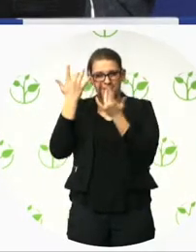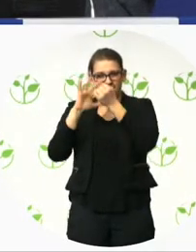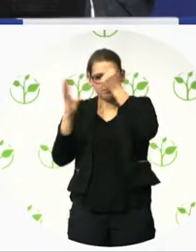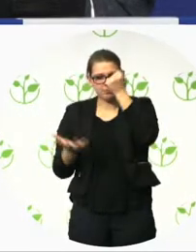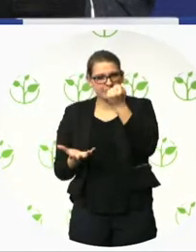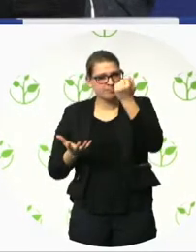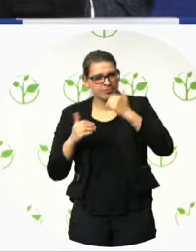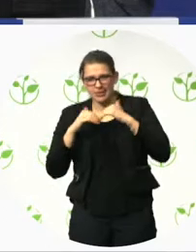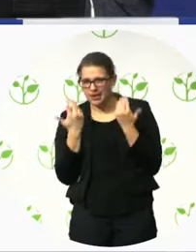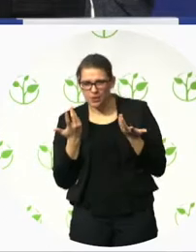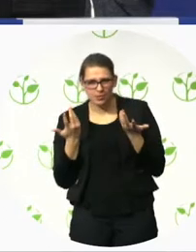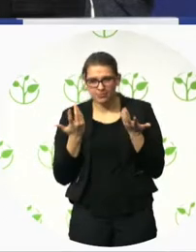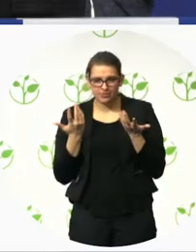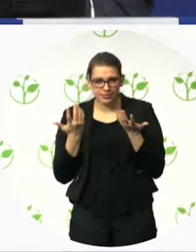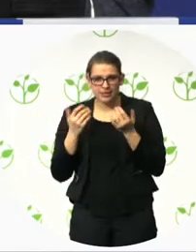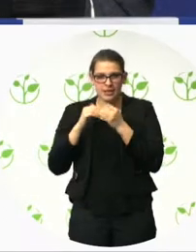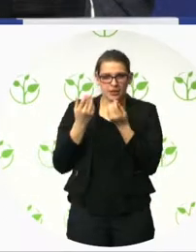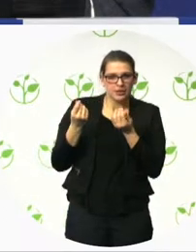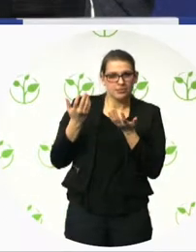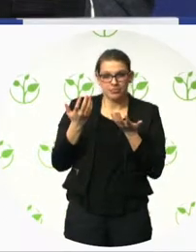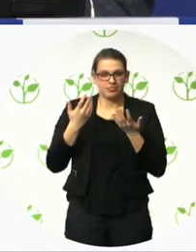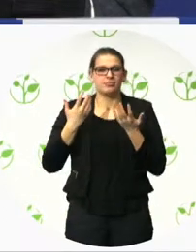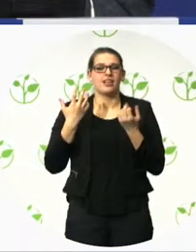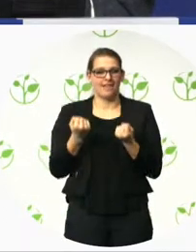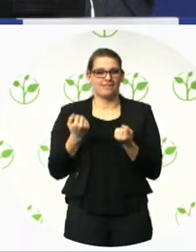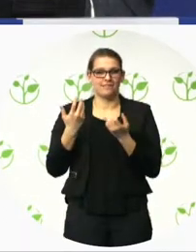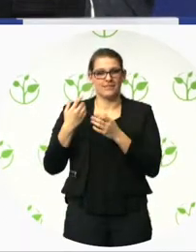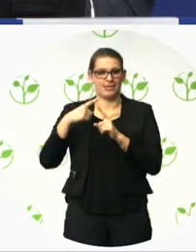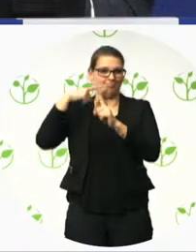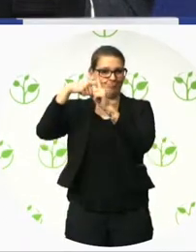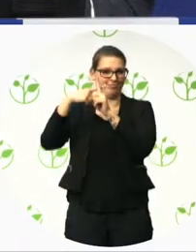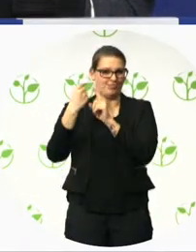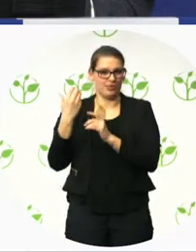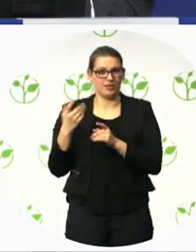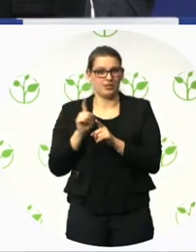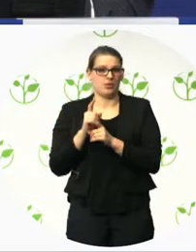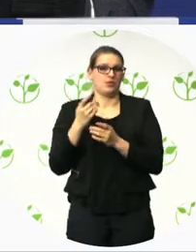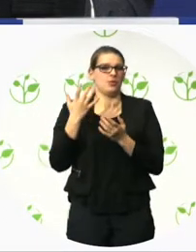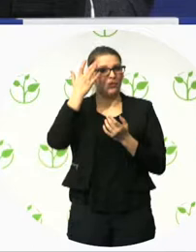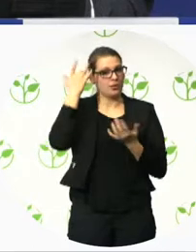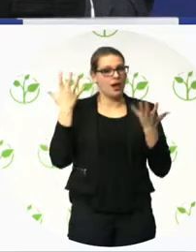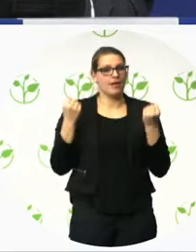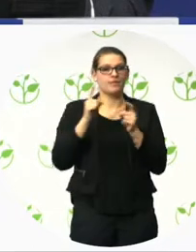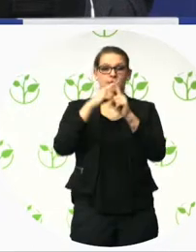But to succeed, it is necessary to have endurance and work for years.